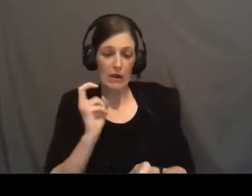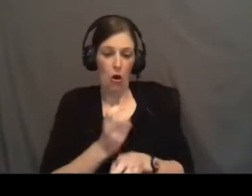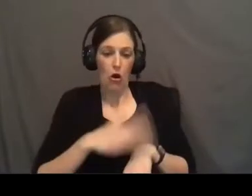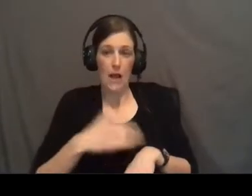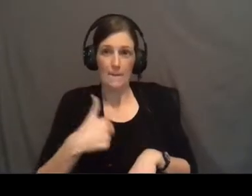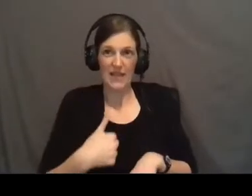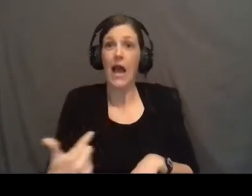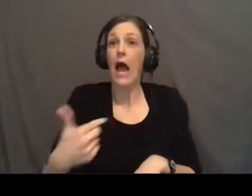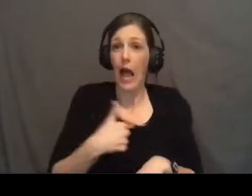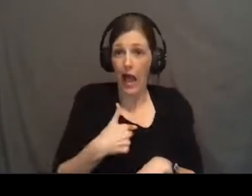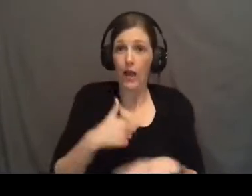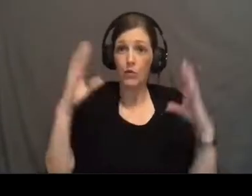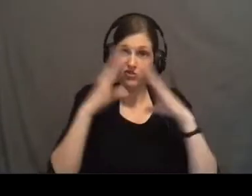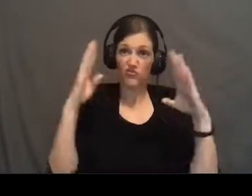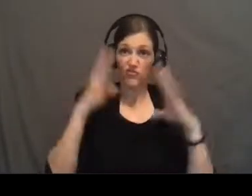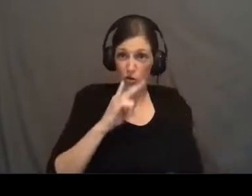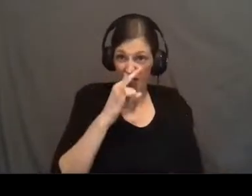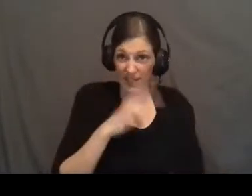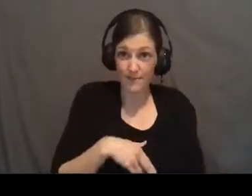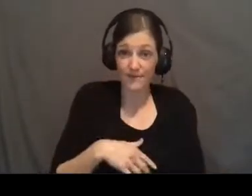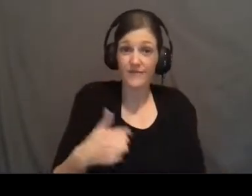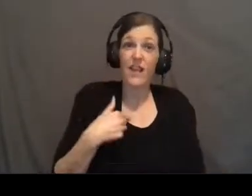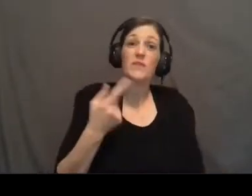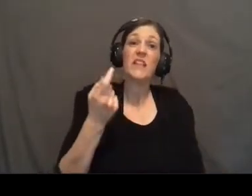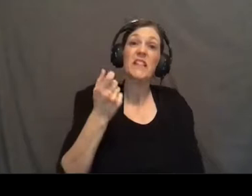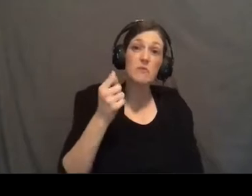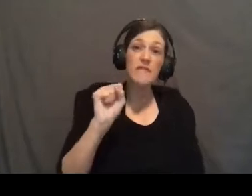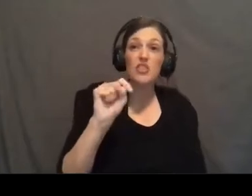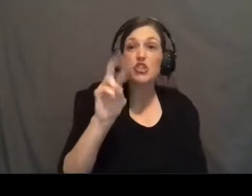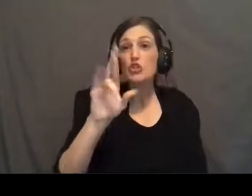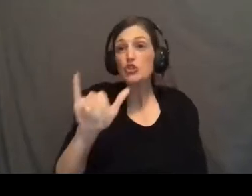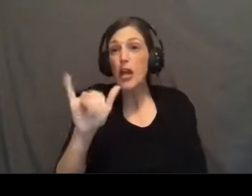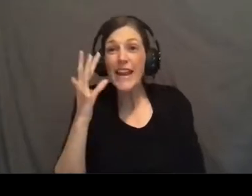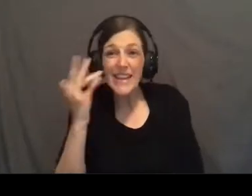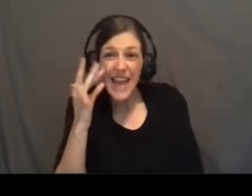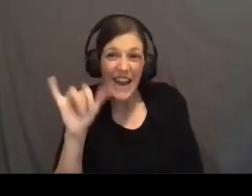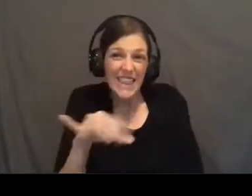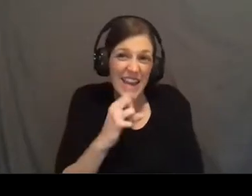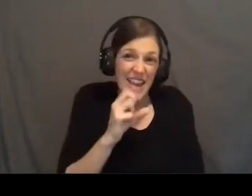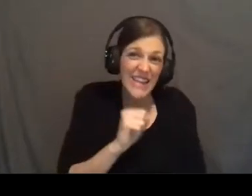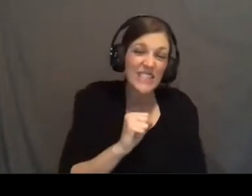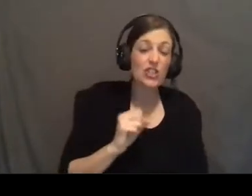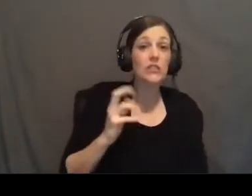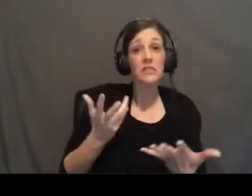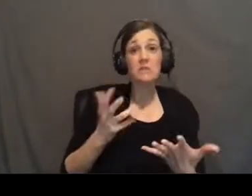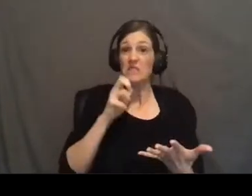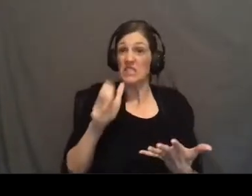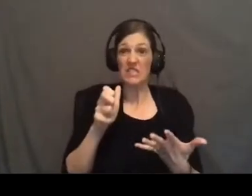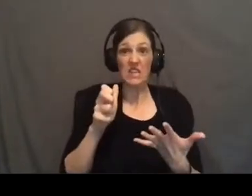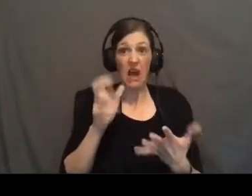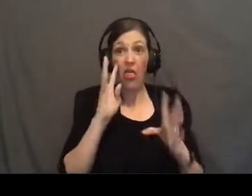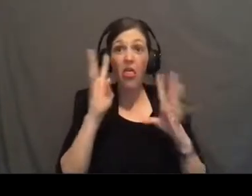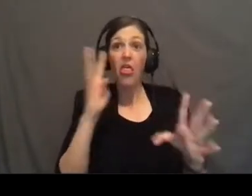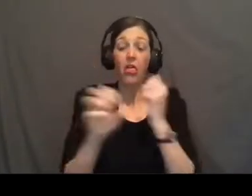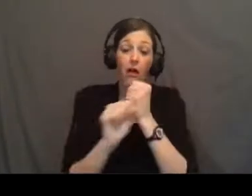because I was a troubled kid. I was a bit of a stray cat at that age. I'm not like being facetious or